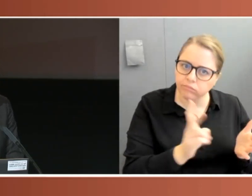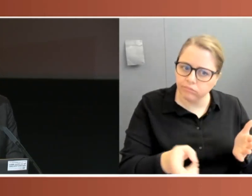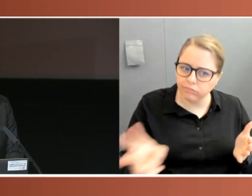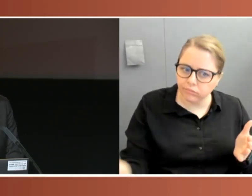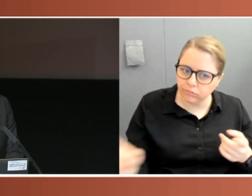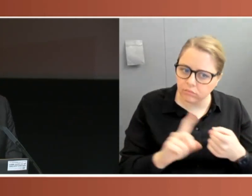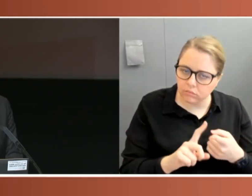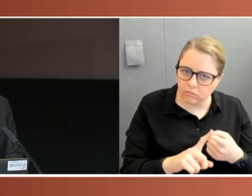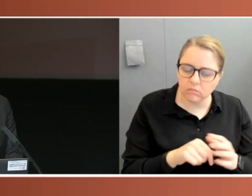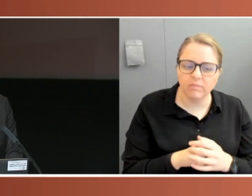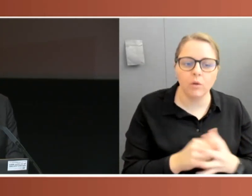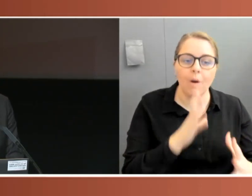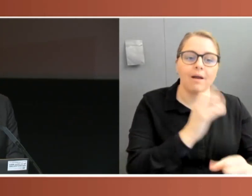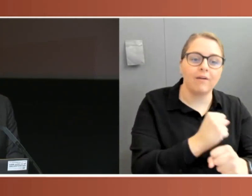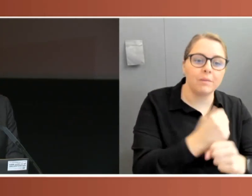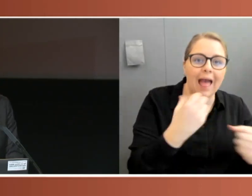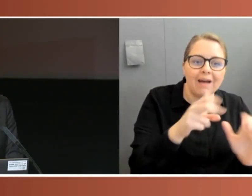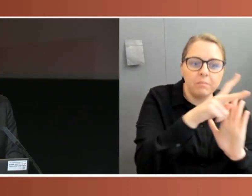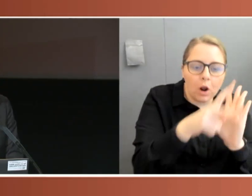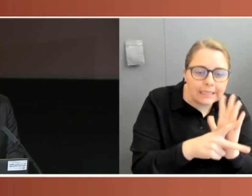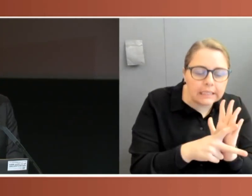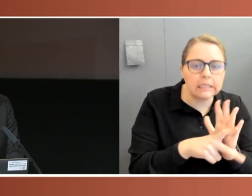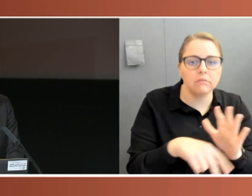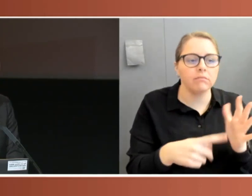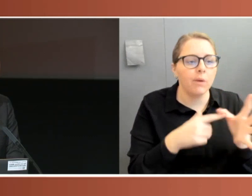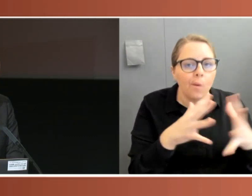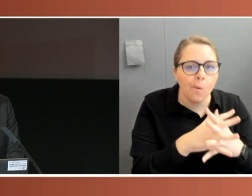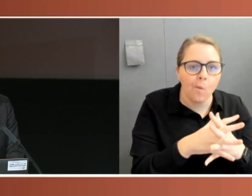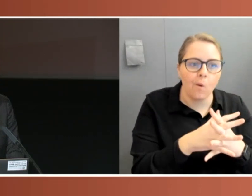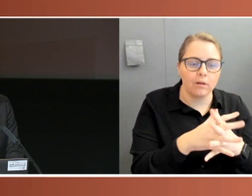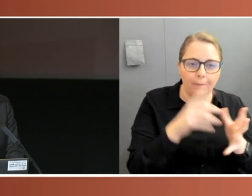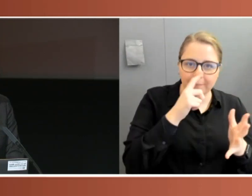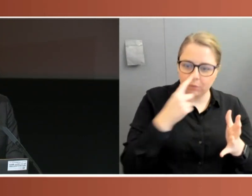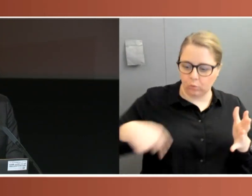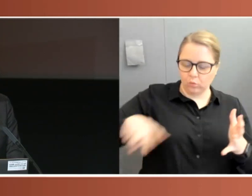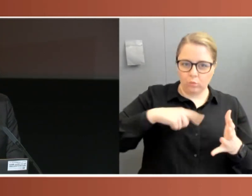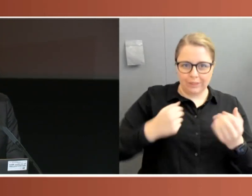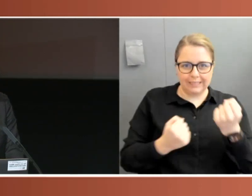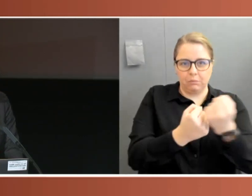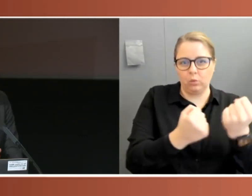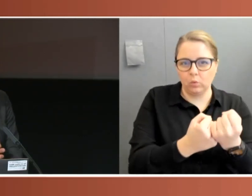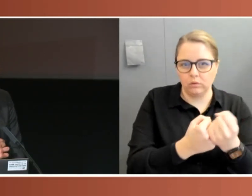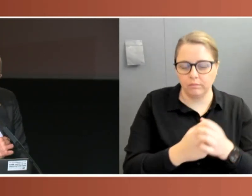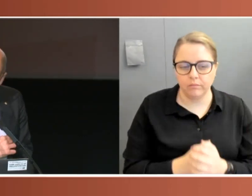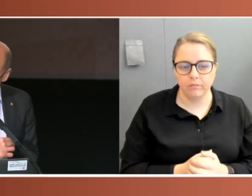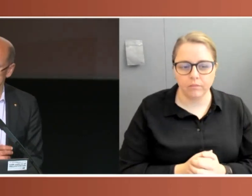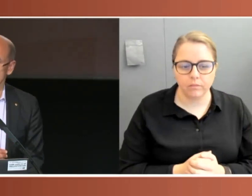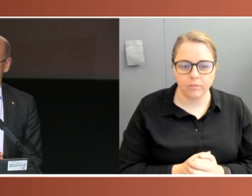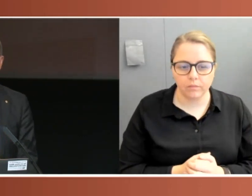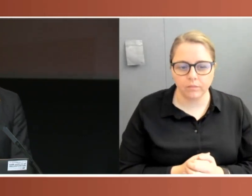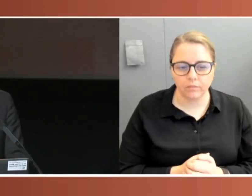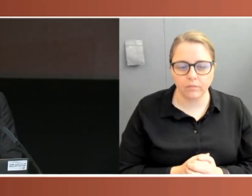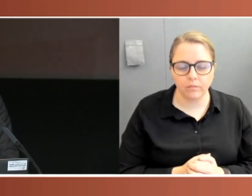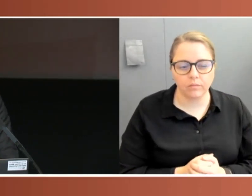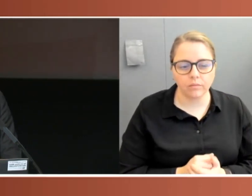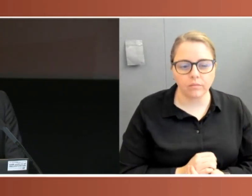policies and administration that are supported by the people via their elected representatives. And it's not just a matter of